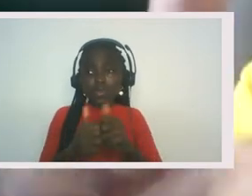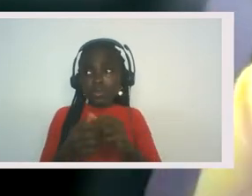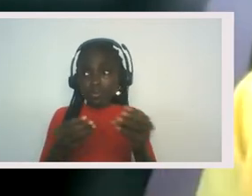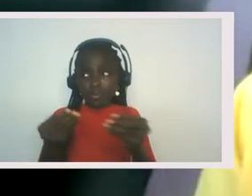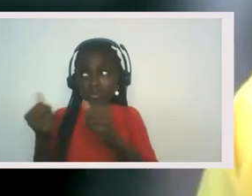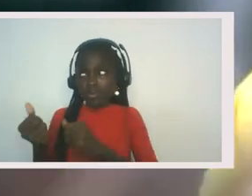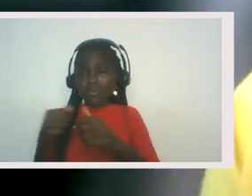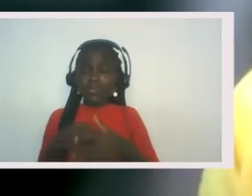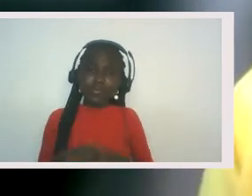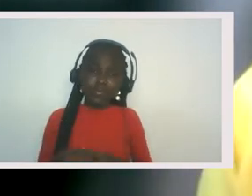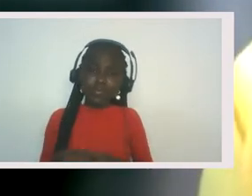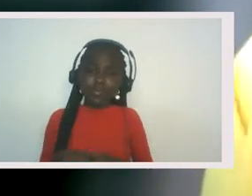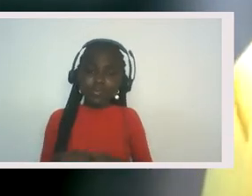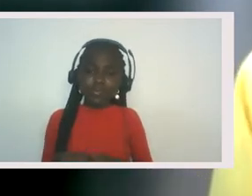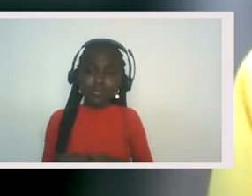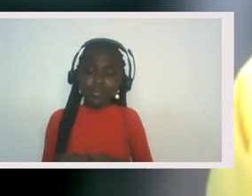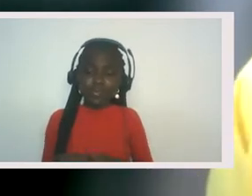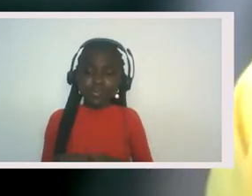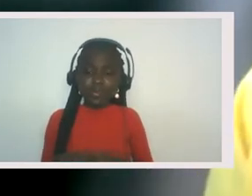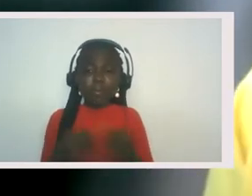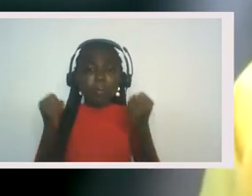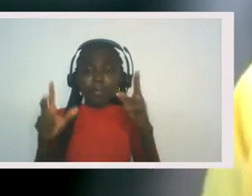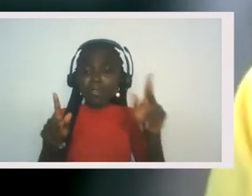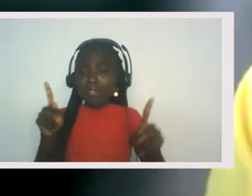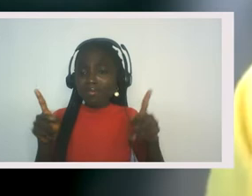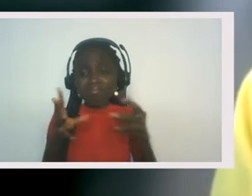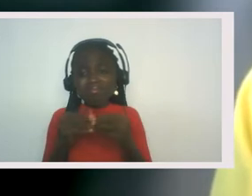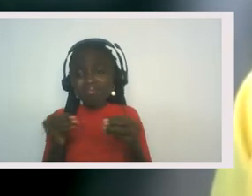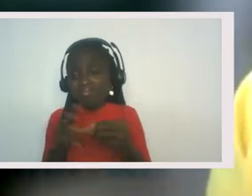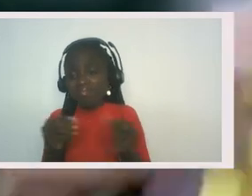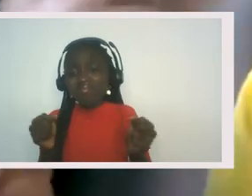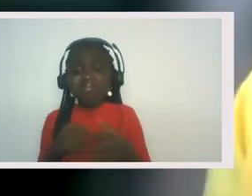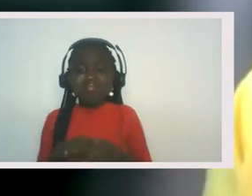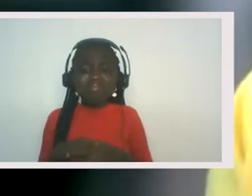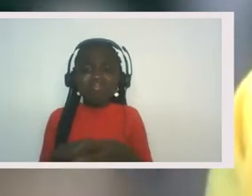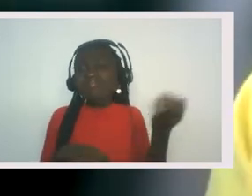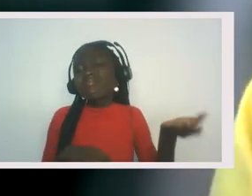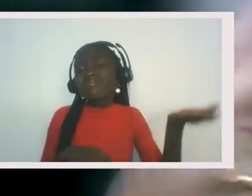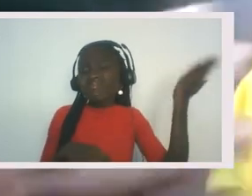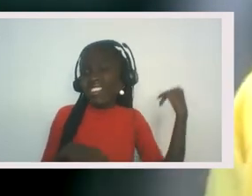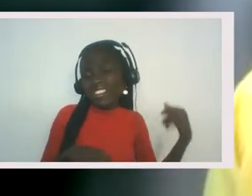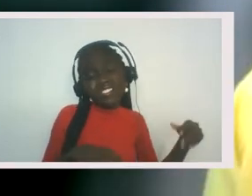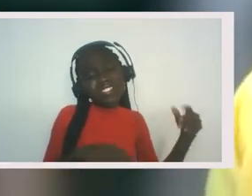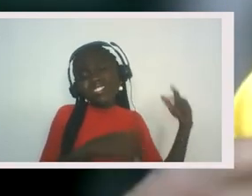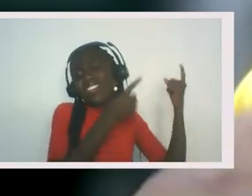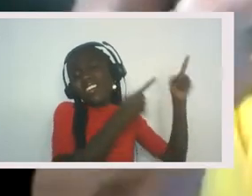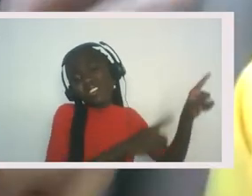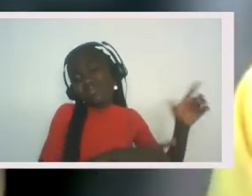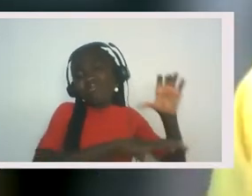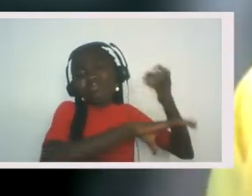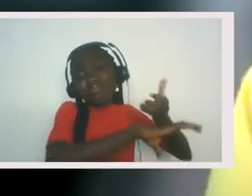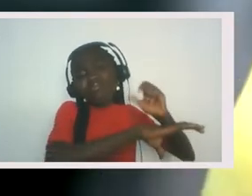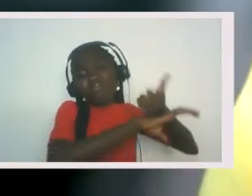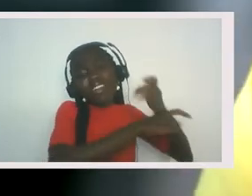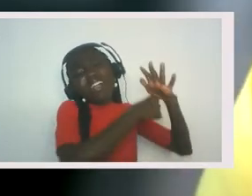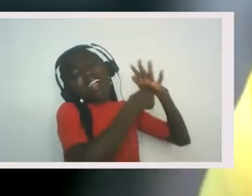Cause you, you made a point and it's a, it's a point a lot of people say, you know, like, yeah, it's, it's in the past, you know, let's forget it and move on. You know, how